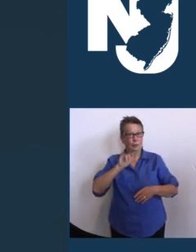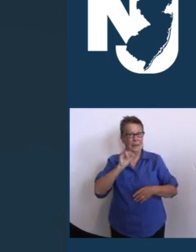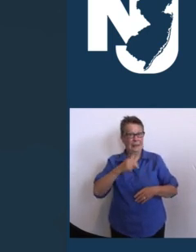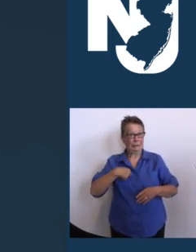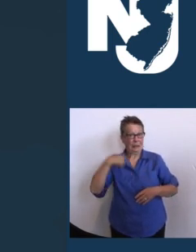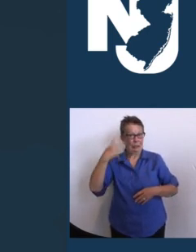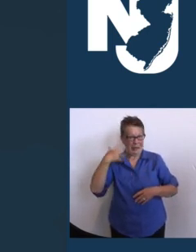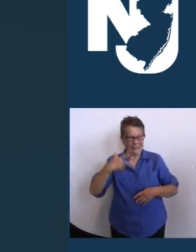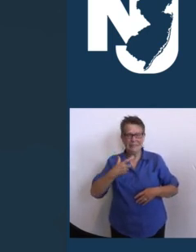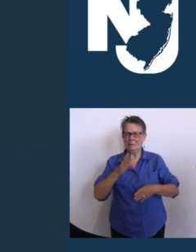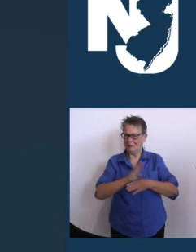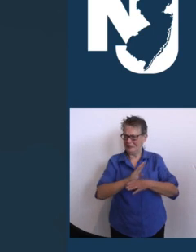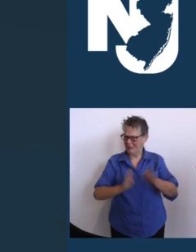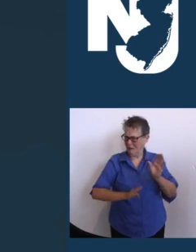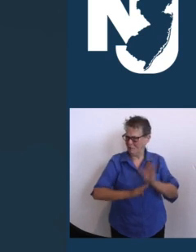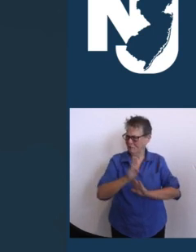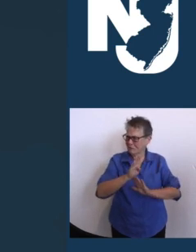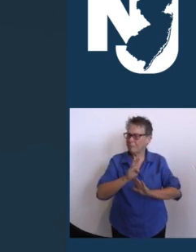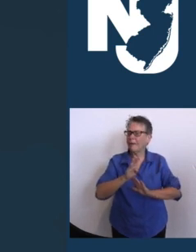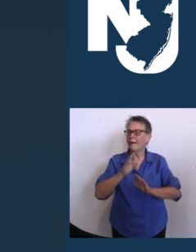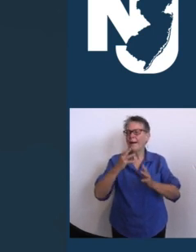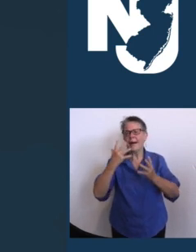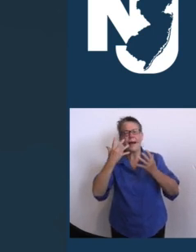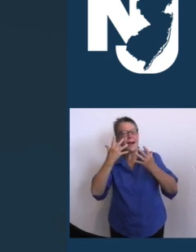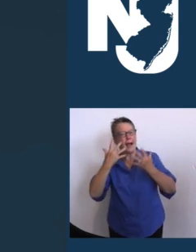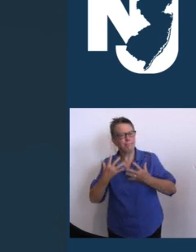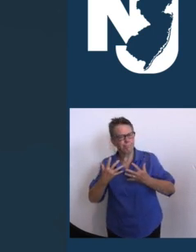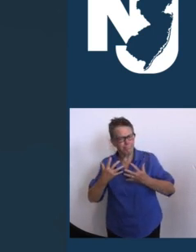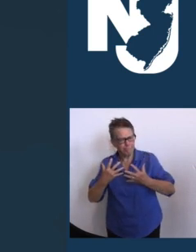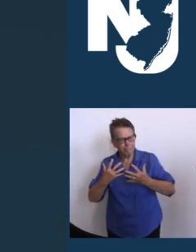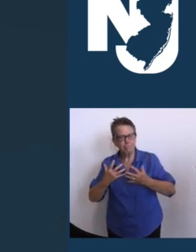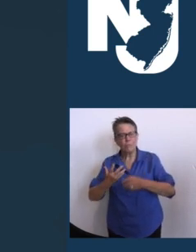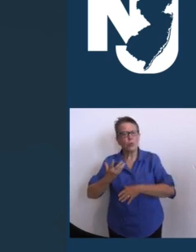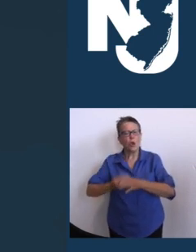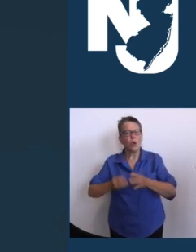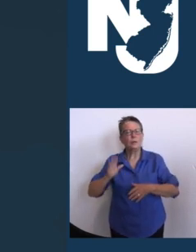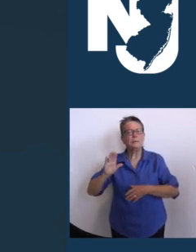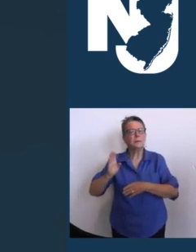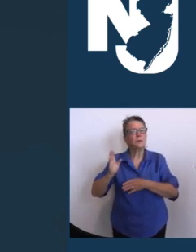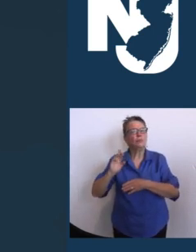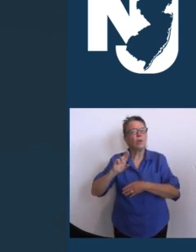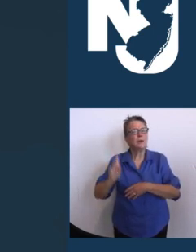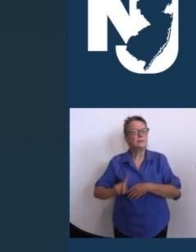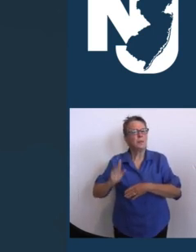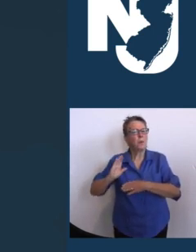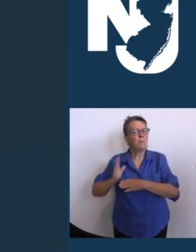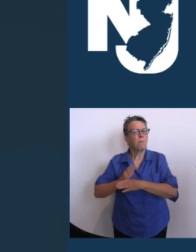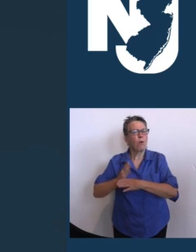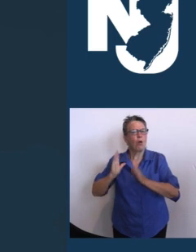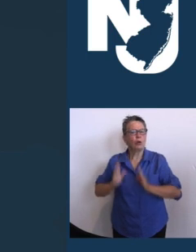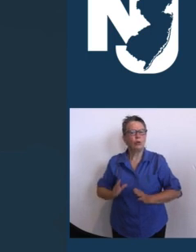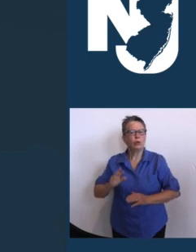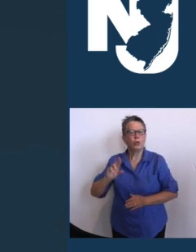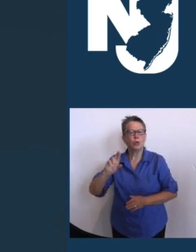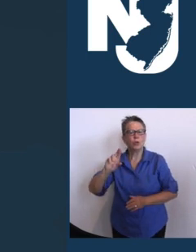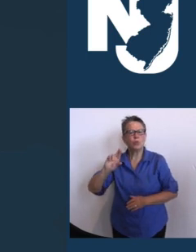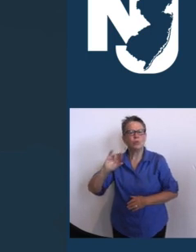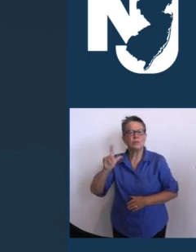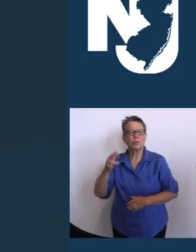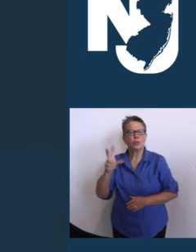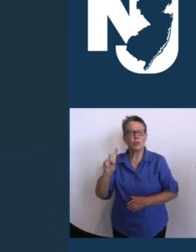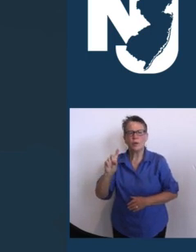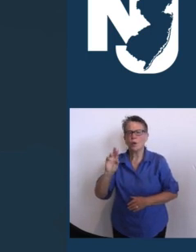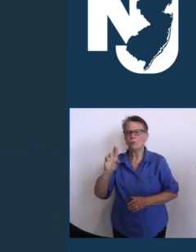business partner, that guy on the right, Richard Radin, who passed away due to COVID-19 on April 18th.